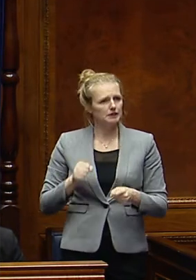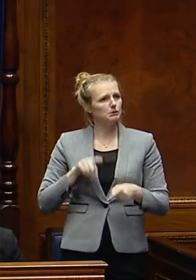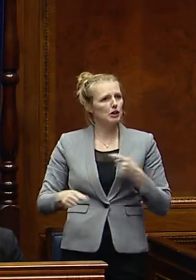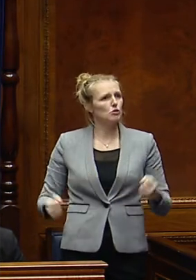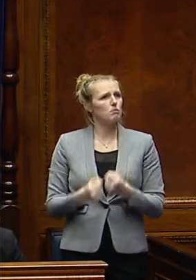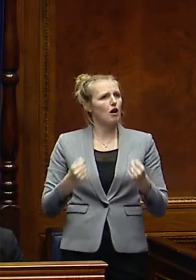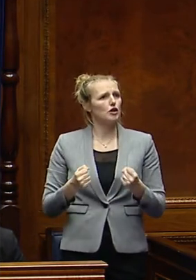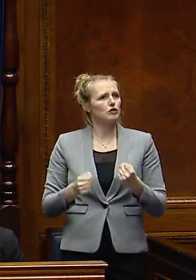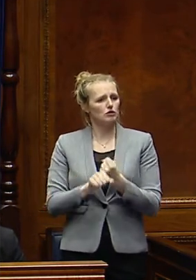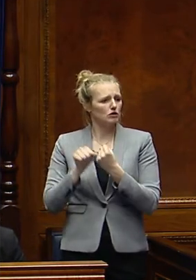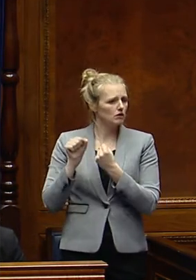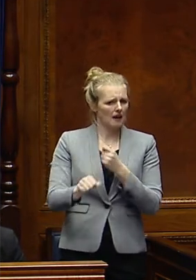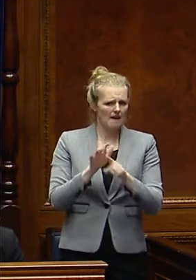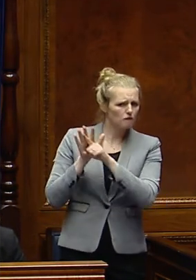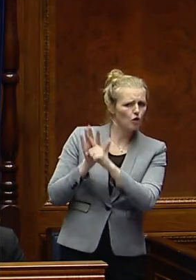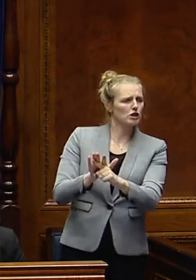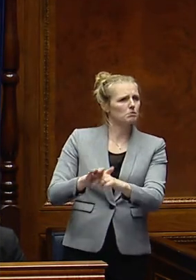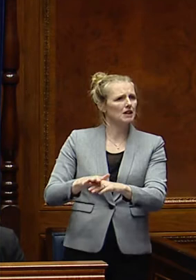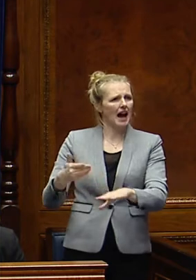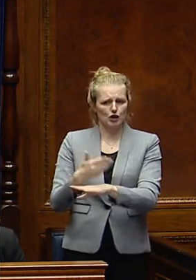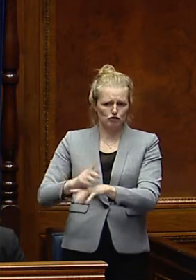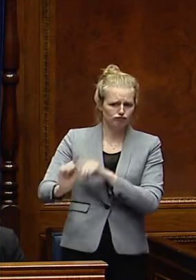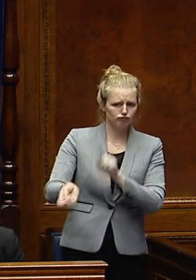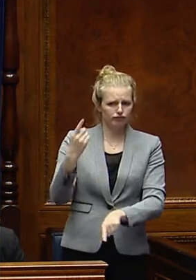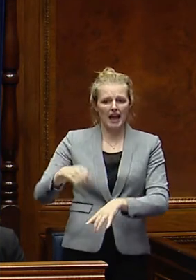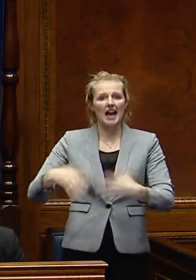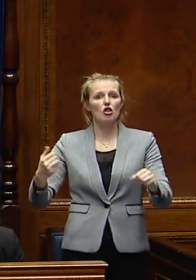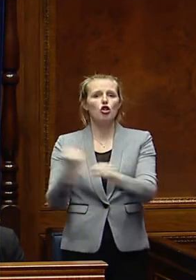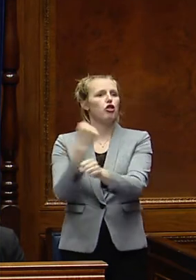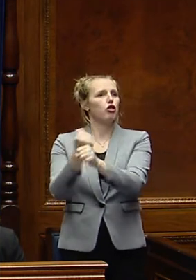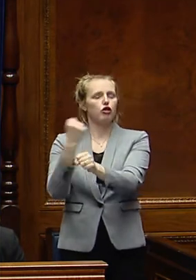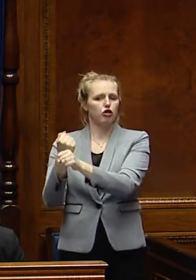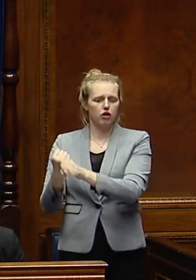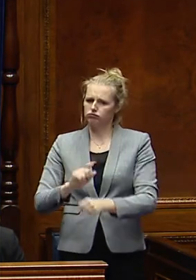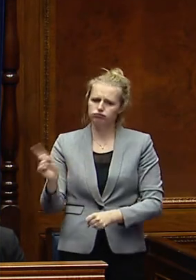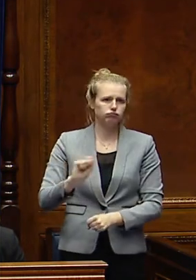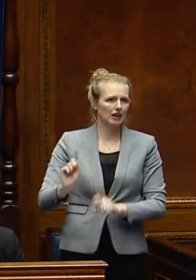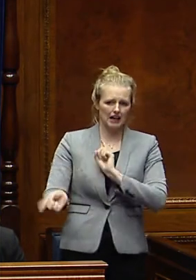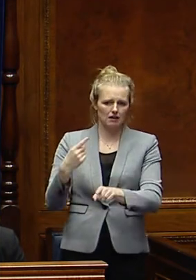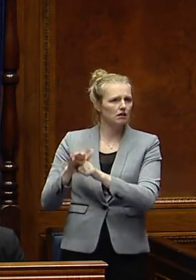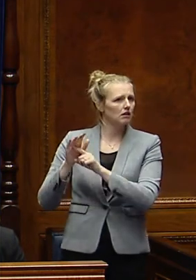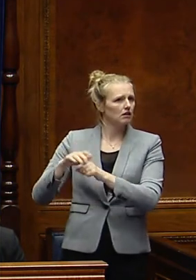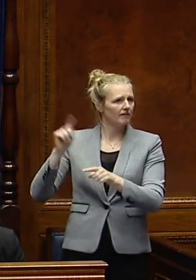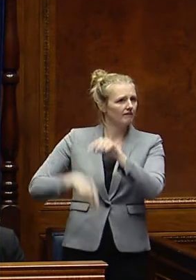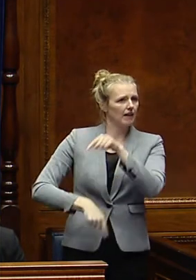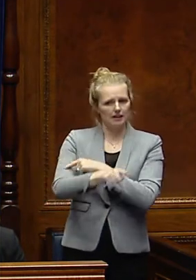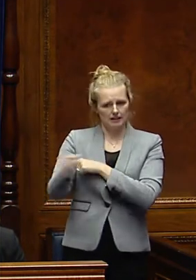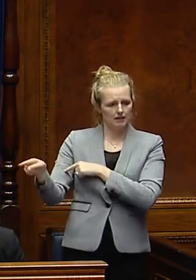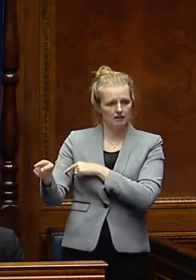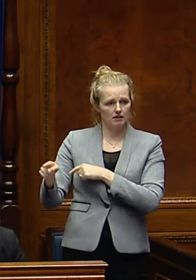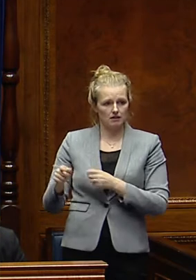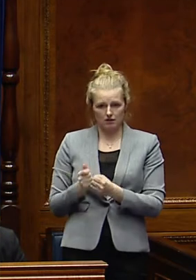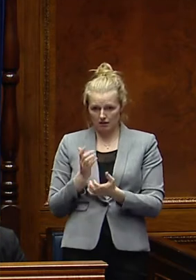regarding enforcement action for unregulated work to protected places and buildings and to fund activities